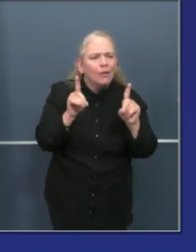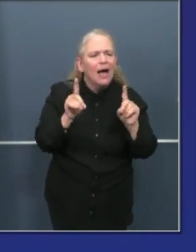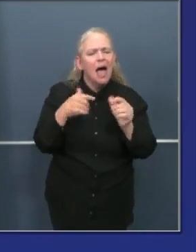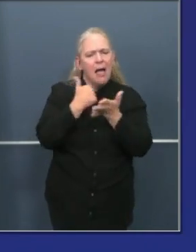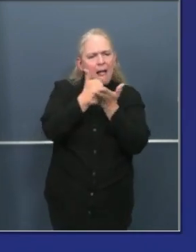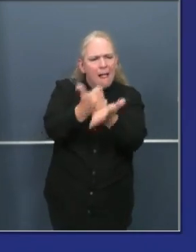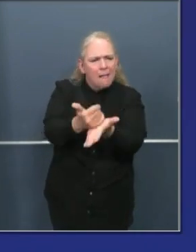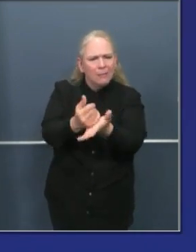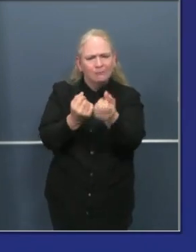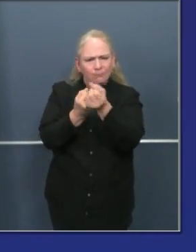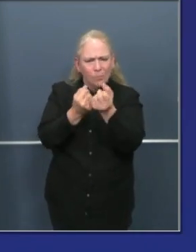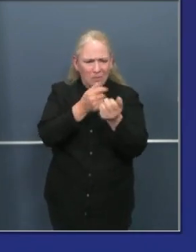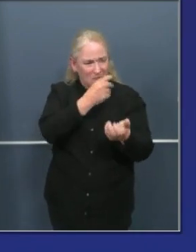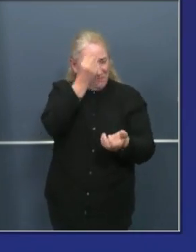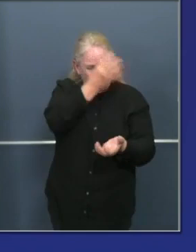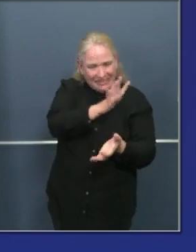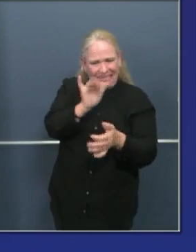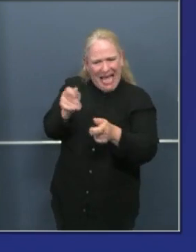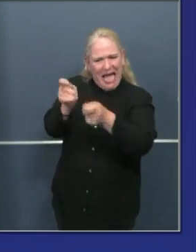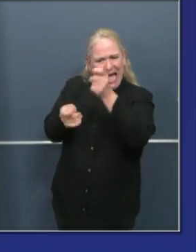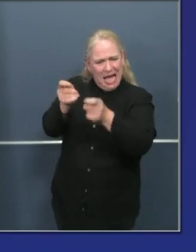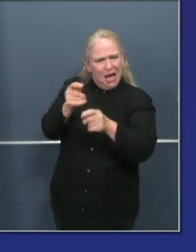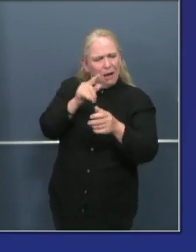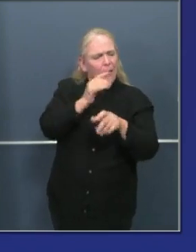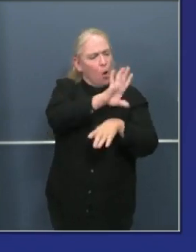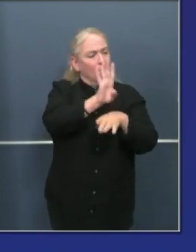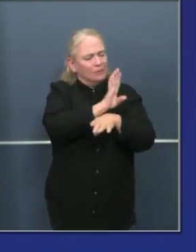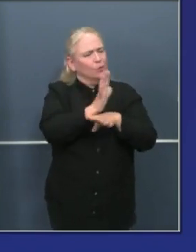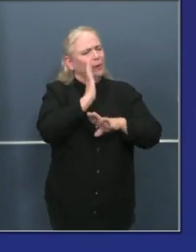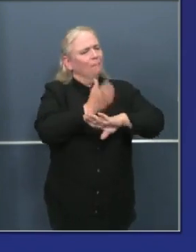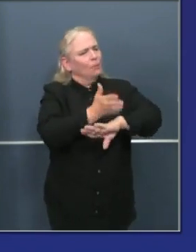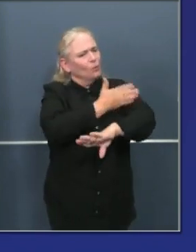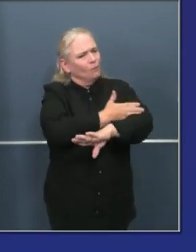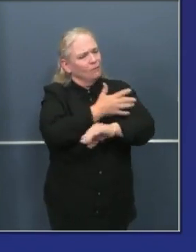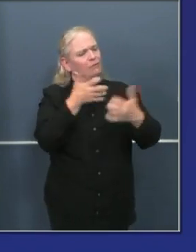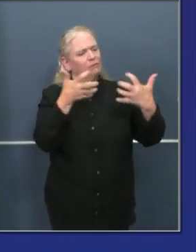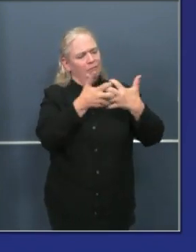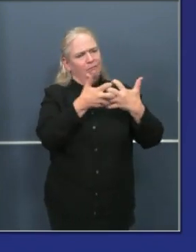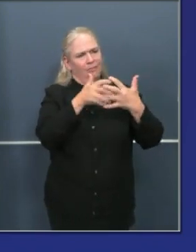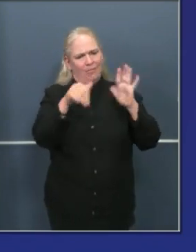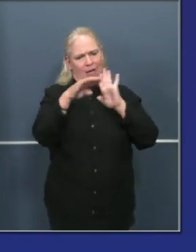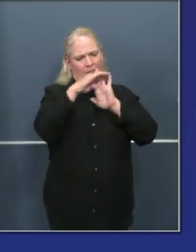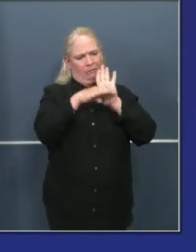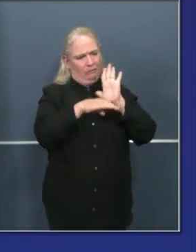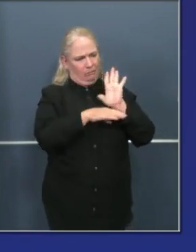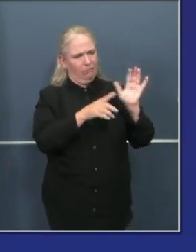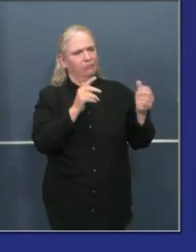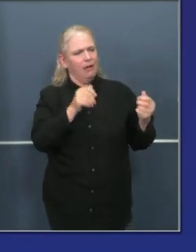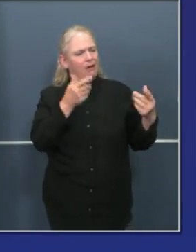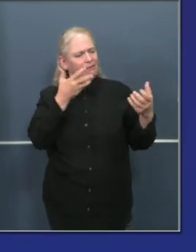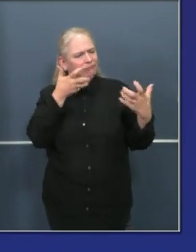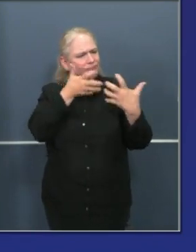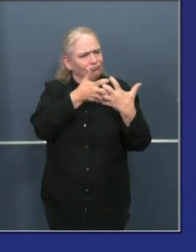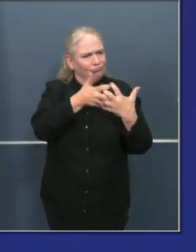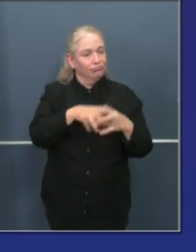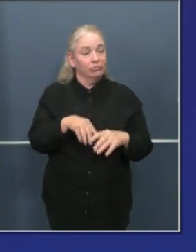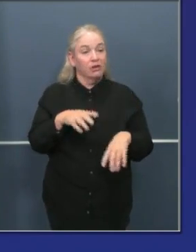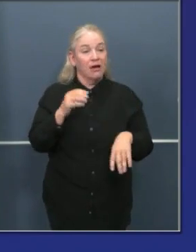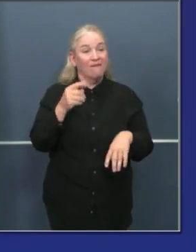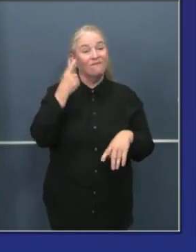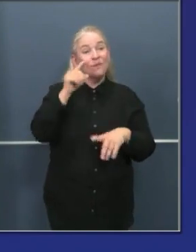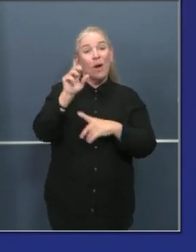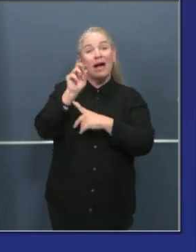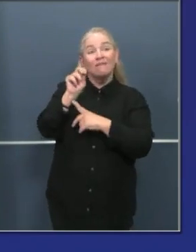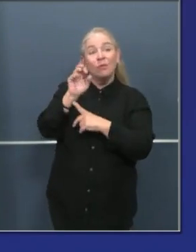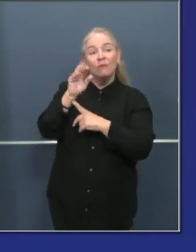address the bad actors, the folks that are simply just disregarding these orders and to hold them to some account as well. But this is the